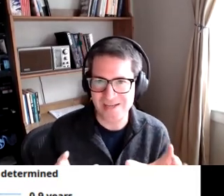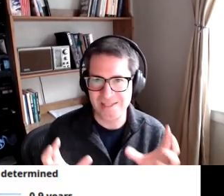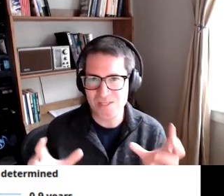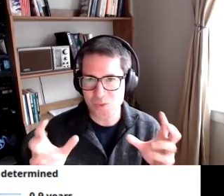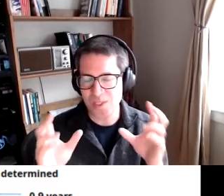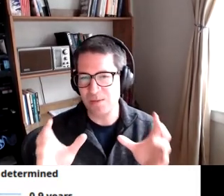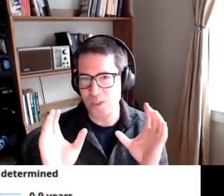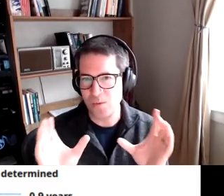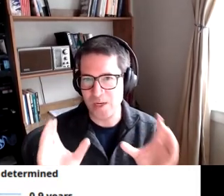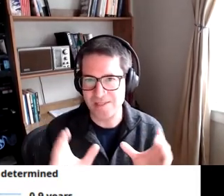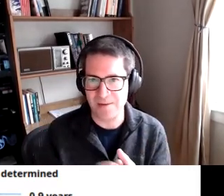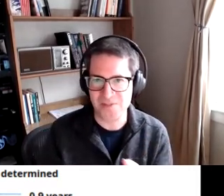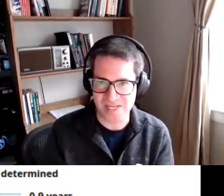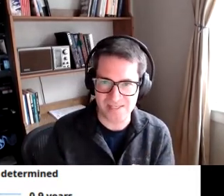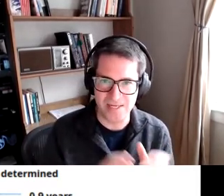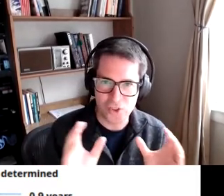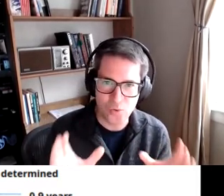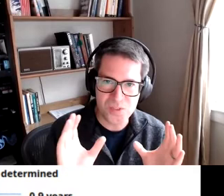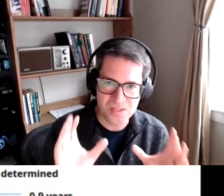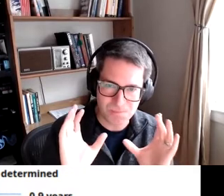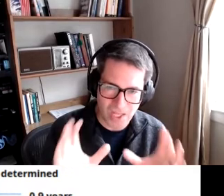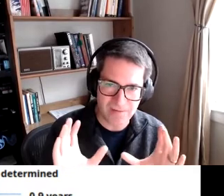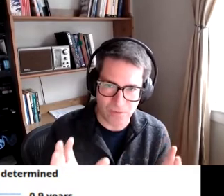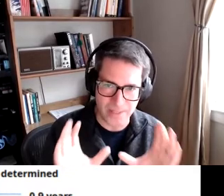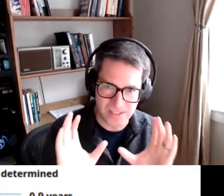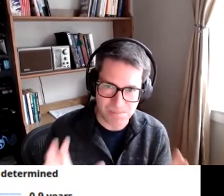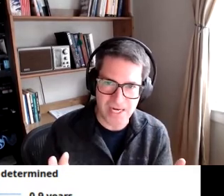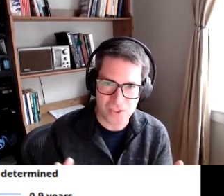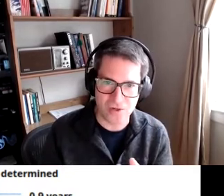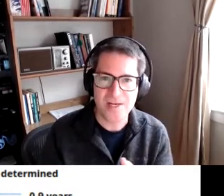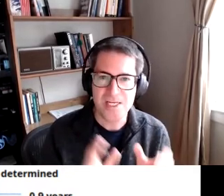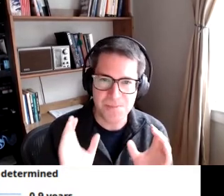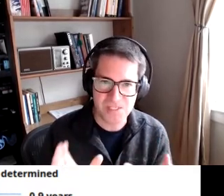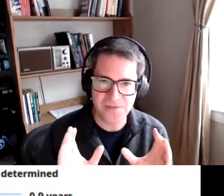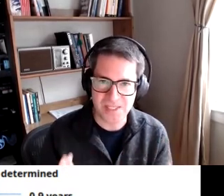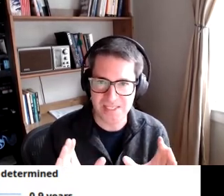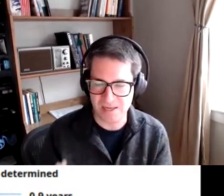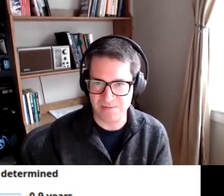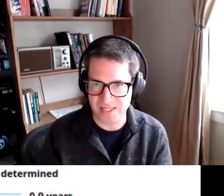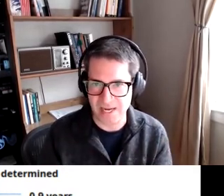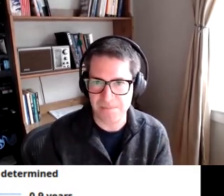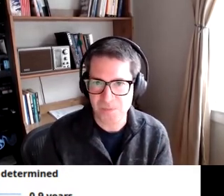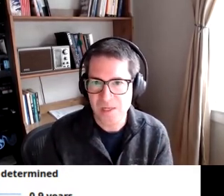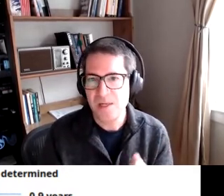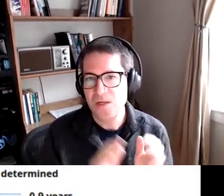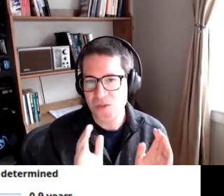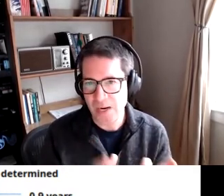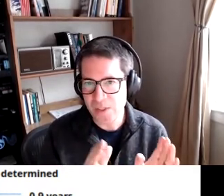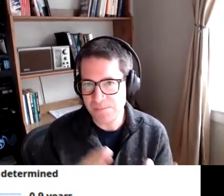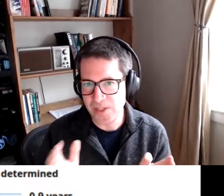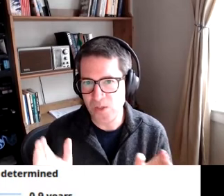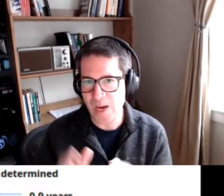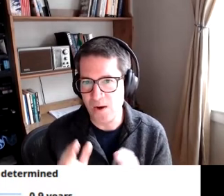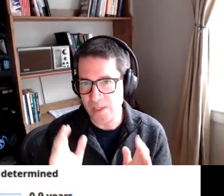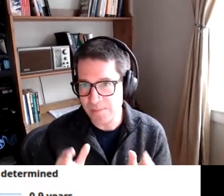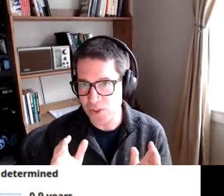decided this was what they wanted to emphasize and they chose this plot format this pie chart specifically to convey that so now